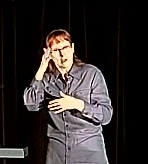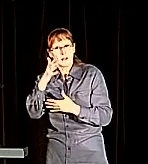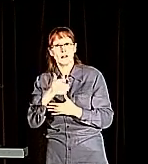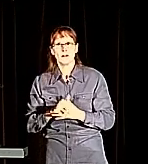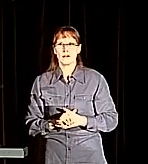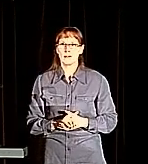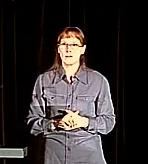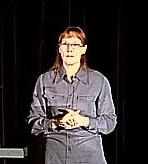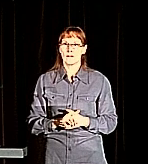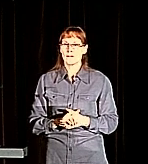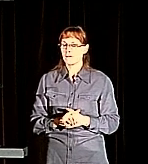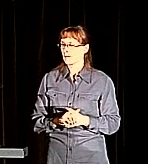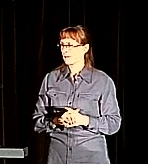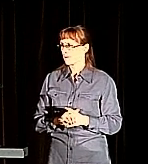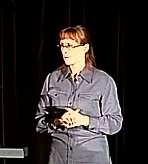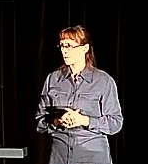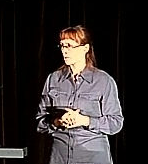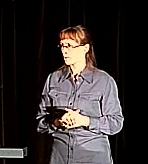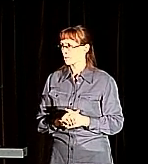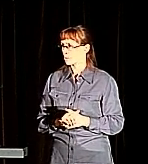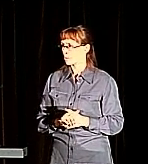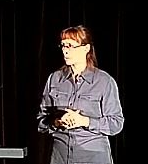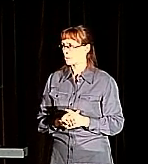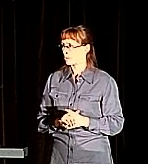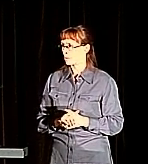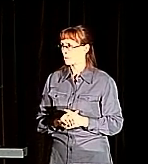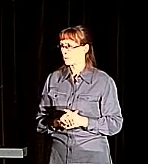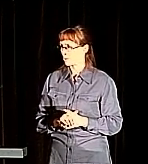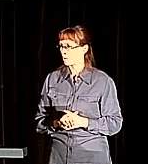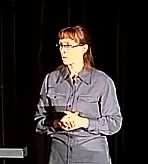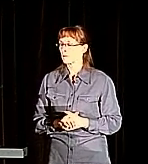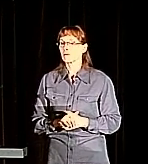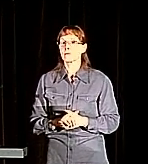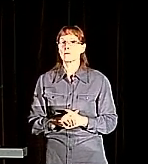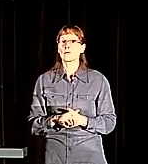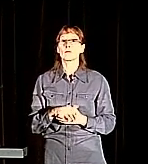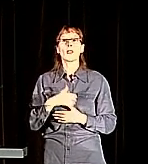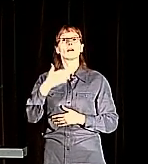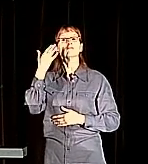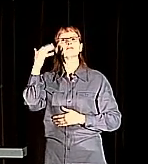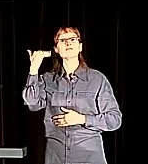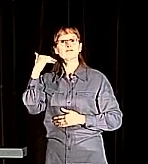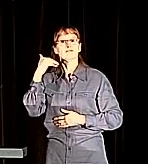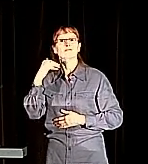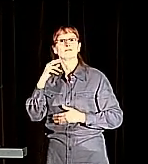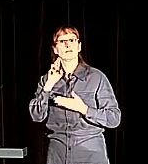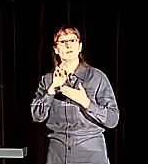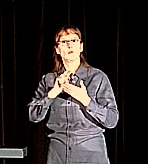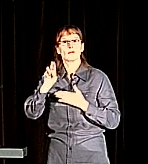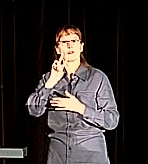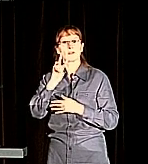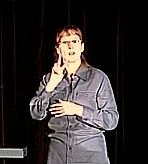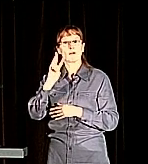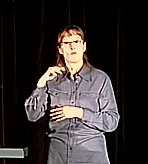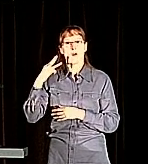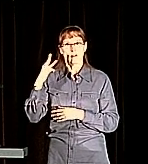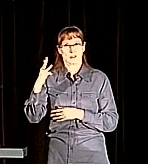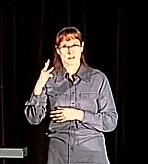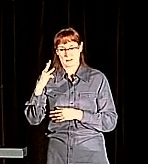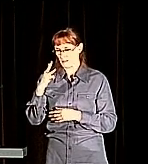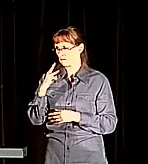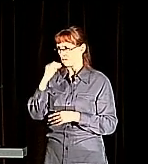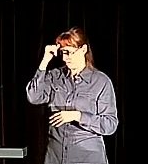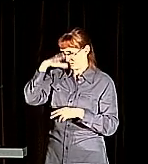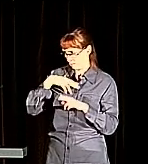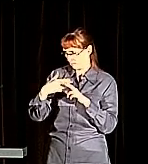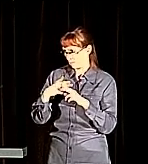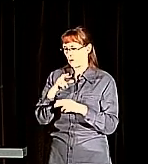Now, the summer camp for deaf kids was originally started by Richard Ladner at the University of Washington. If